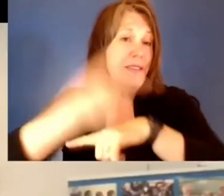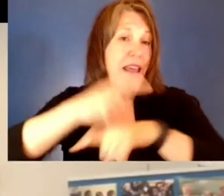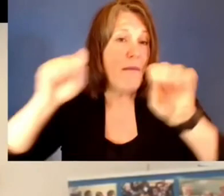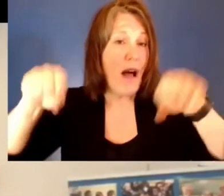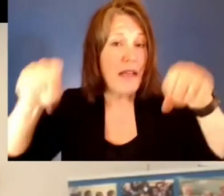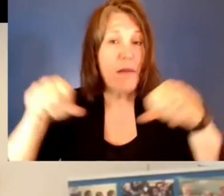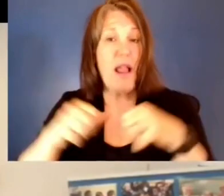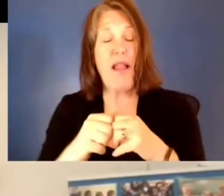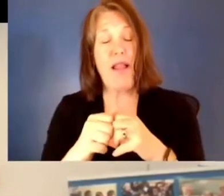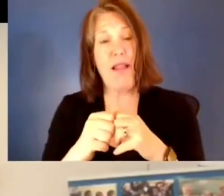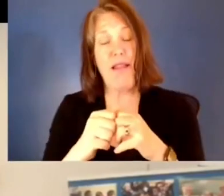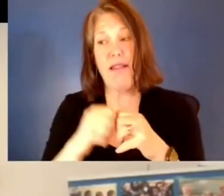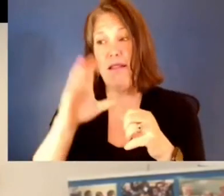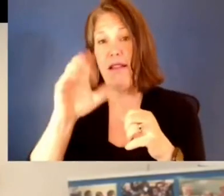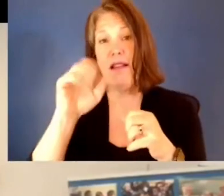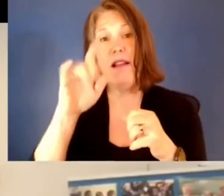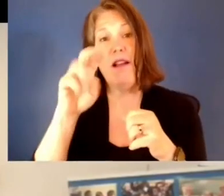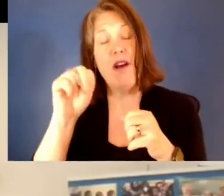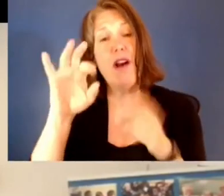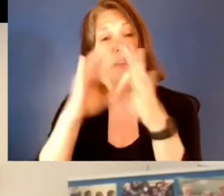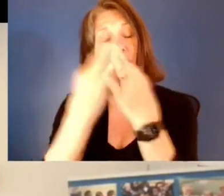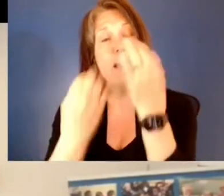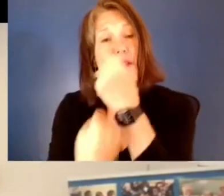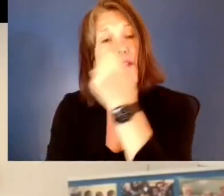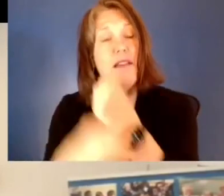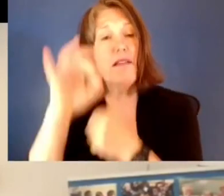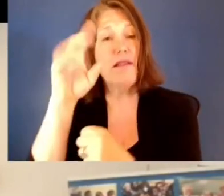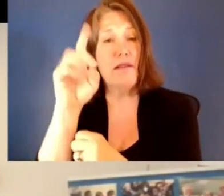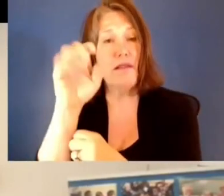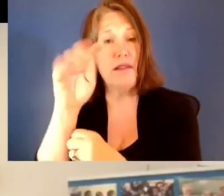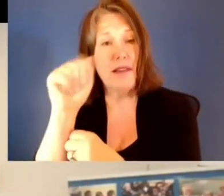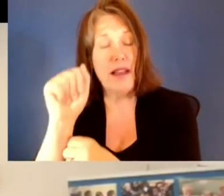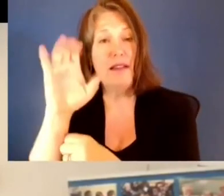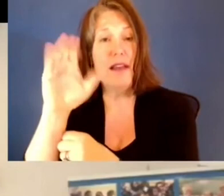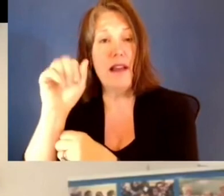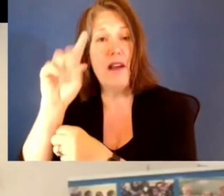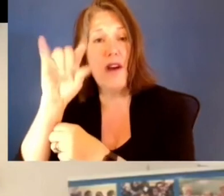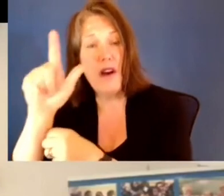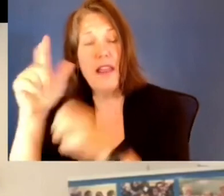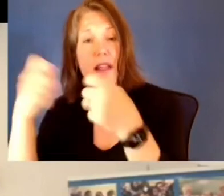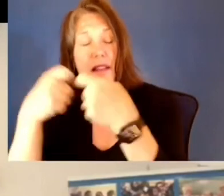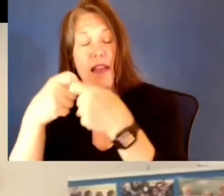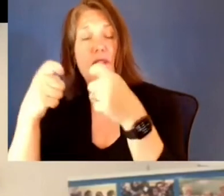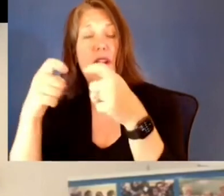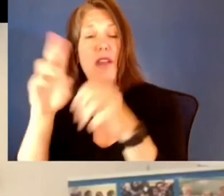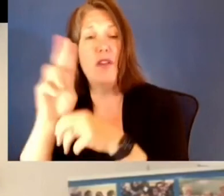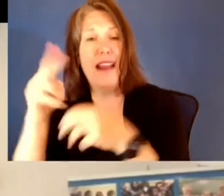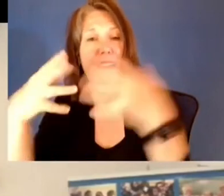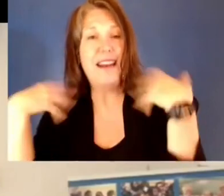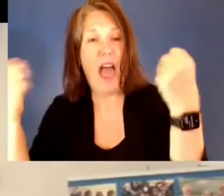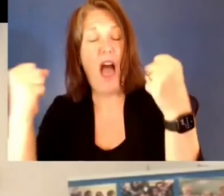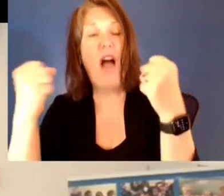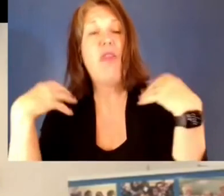Family Foundation, Delta, Cargill, Medtronic, United Health Group are our key larger contributors